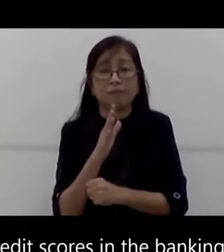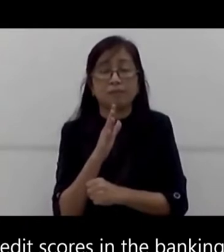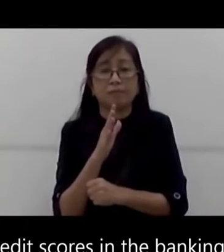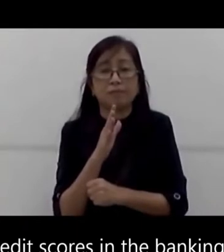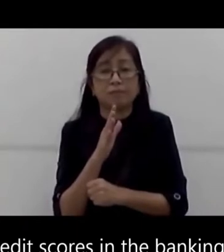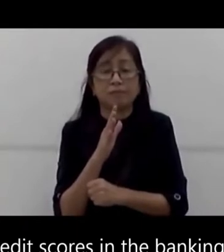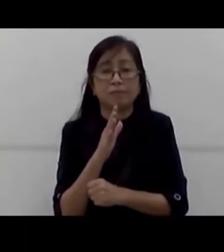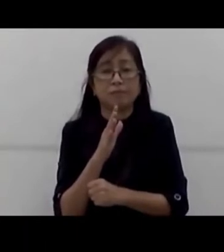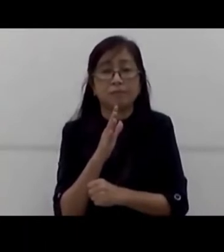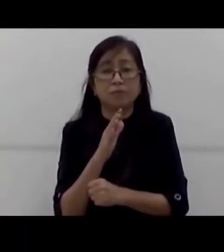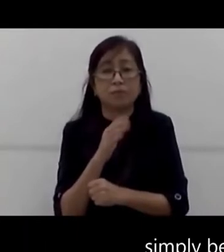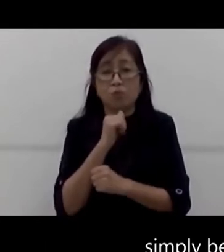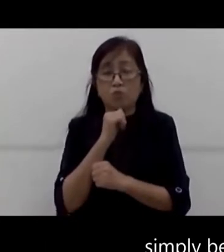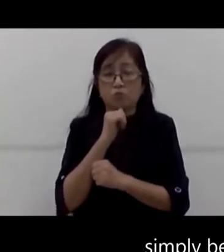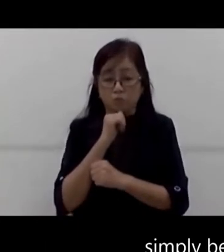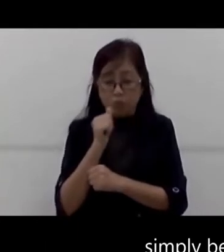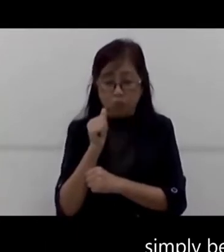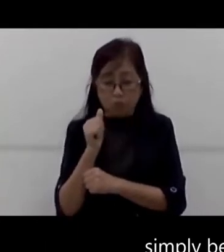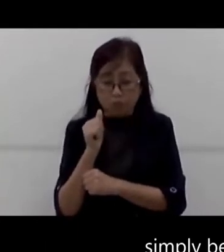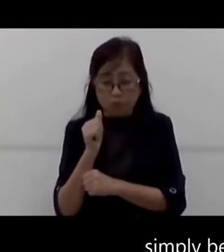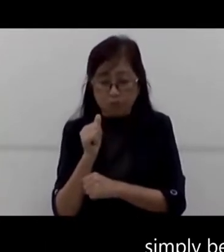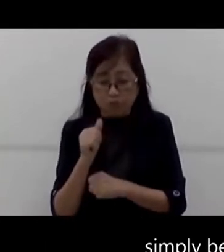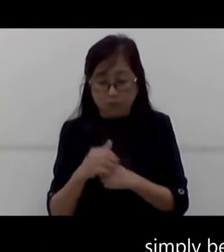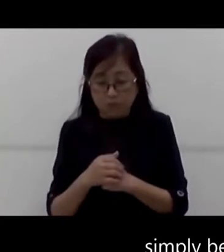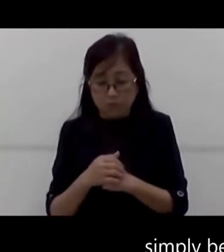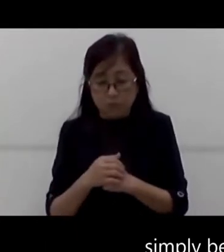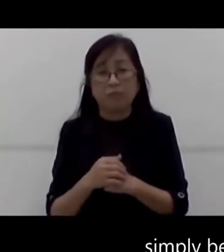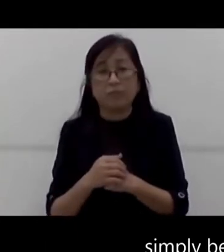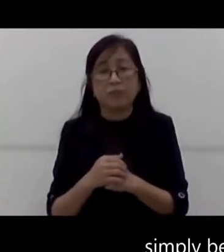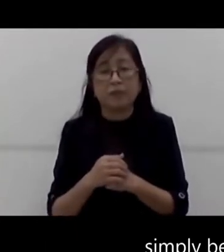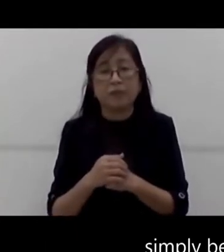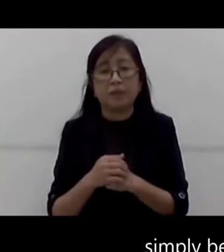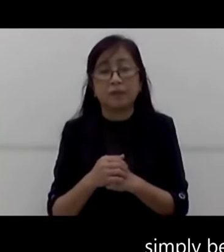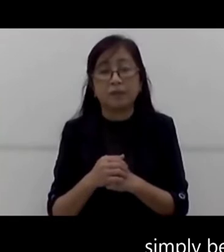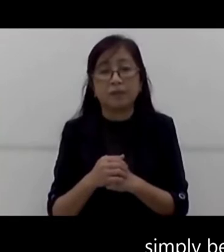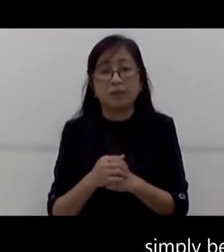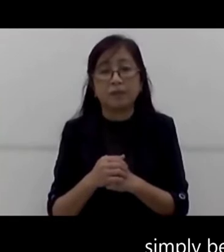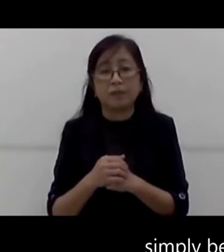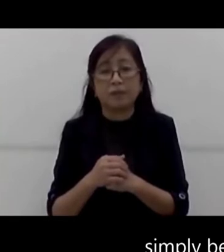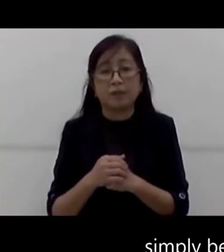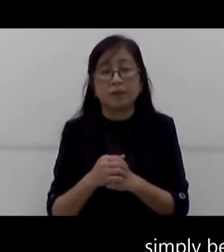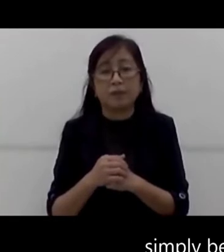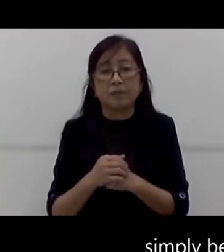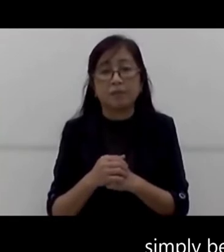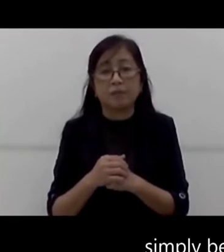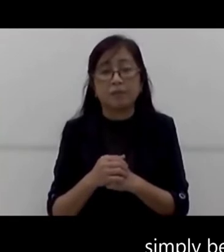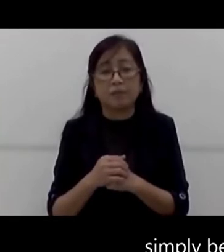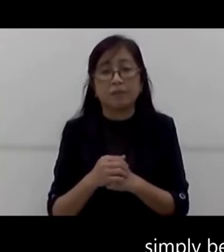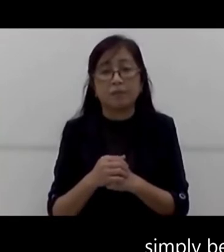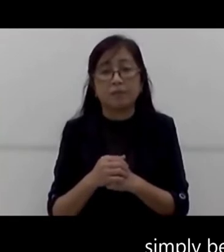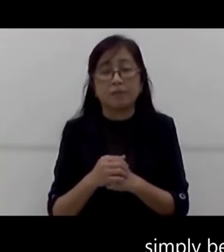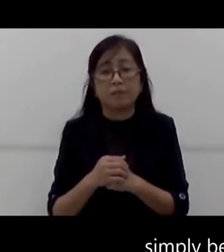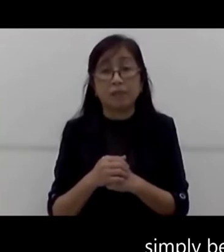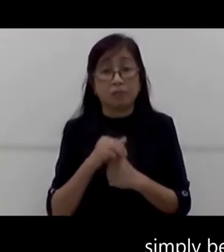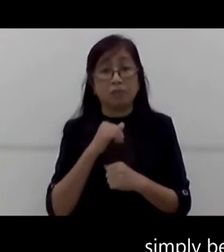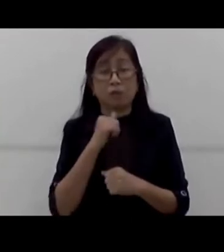-binary people simply because it is taught to assume that the male is the dominant in borrowing a loan.